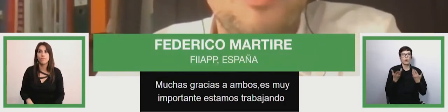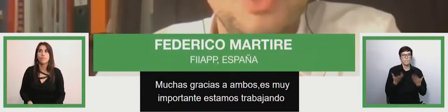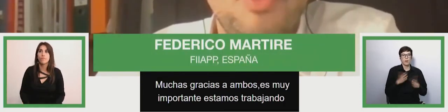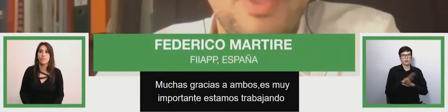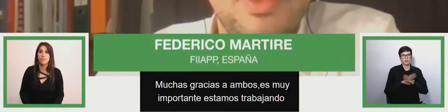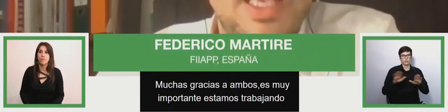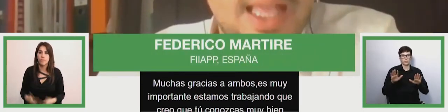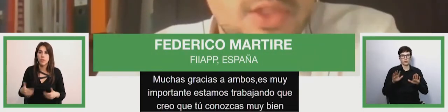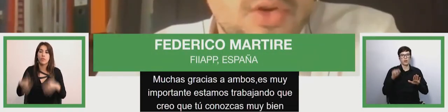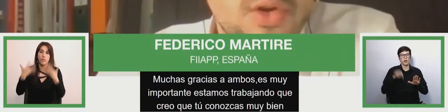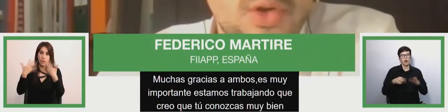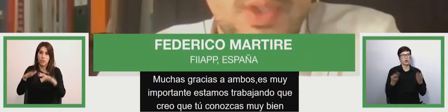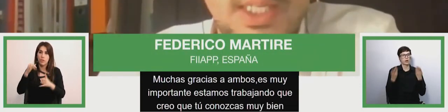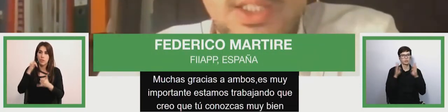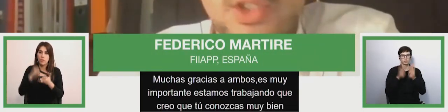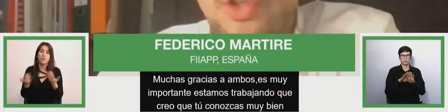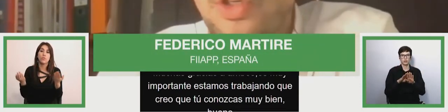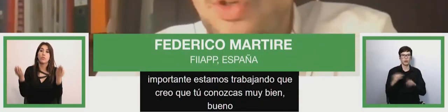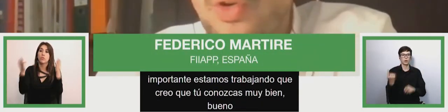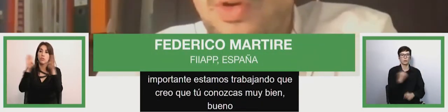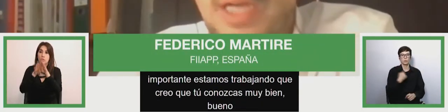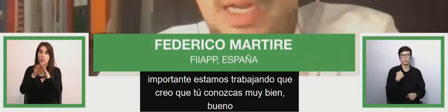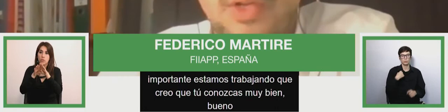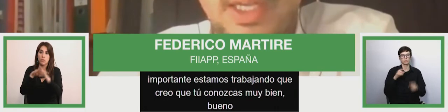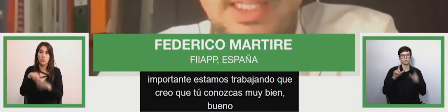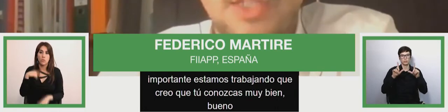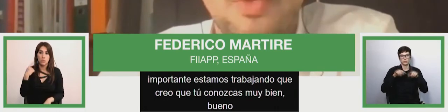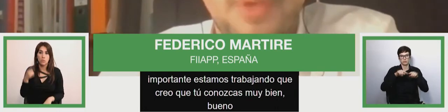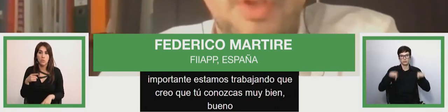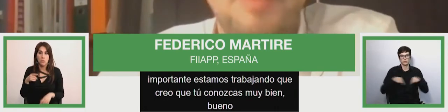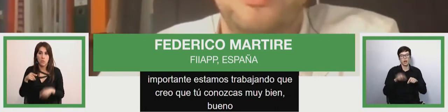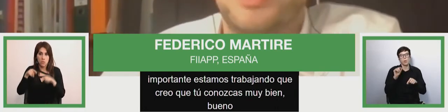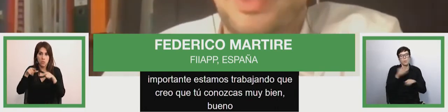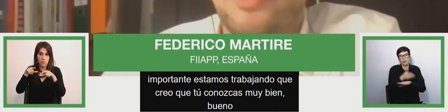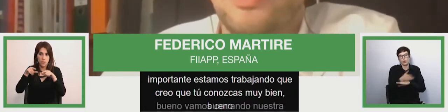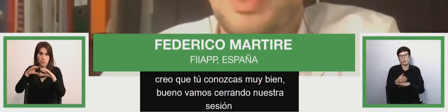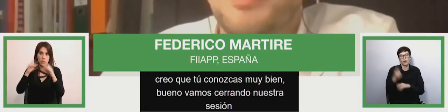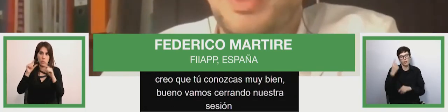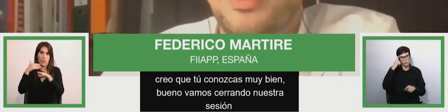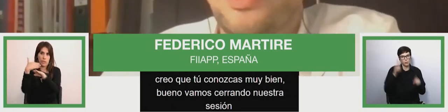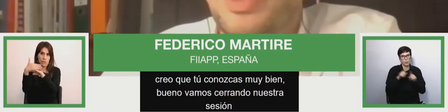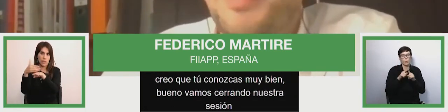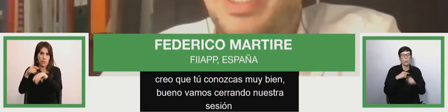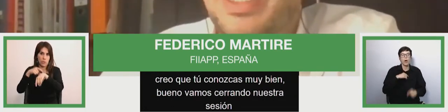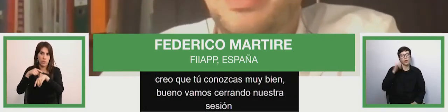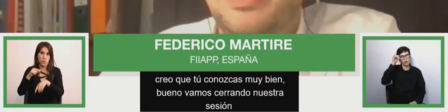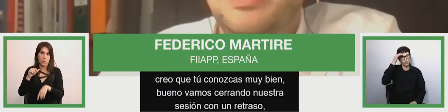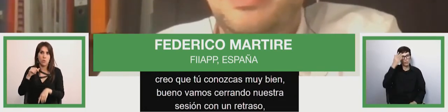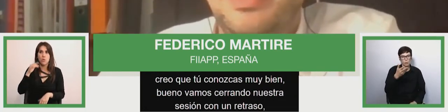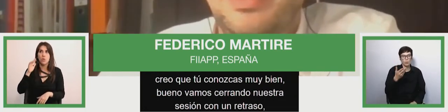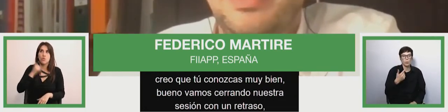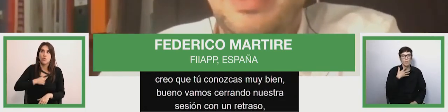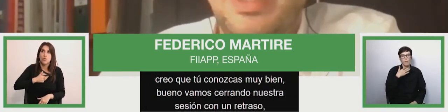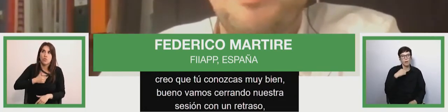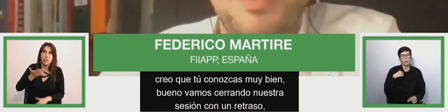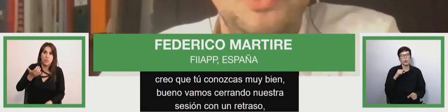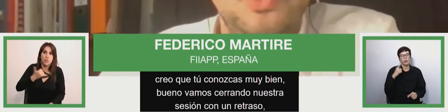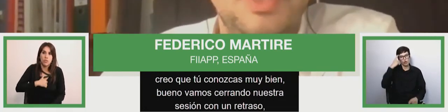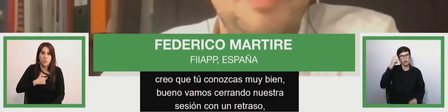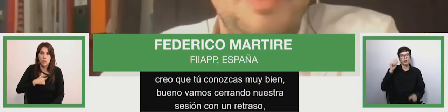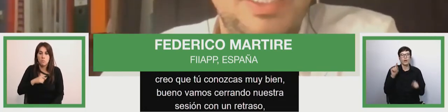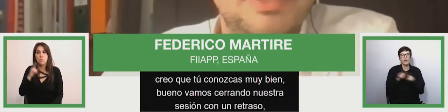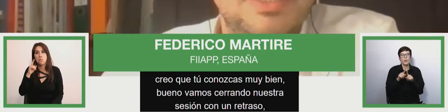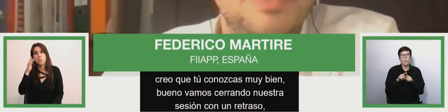think we are closing our session with a little bit late i think that it was well